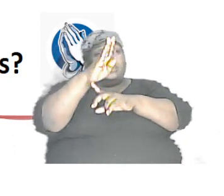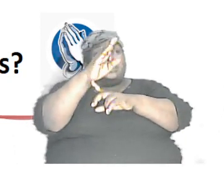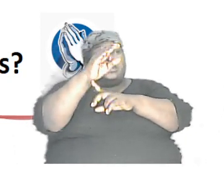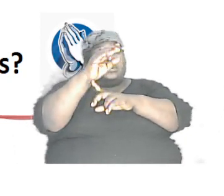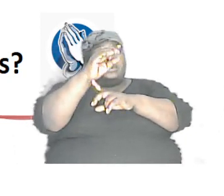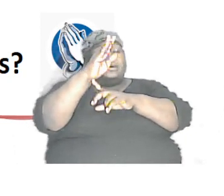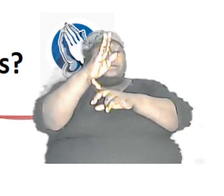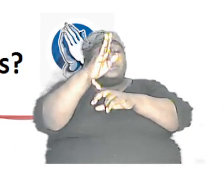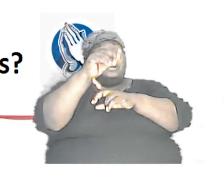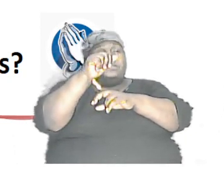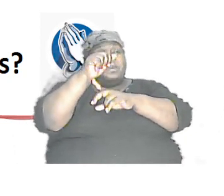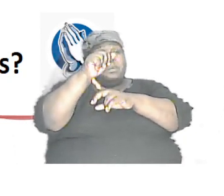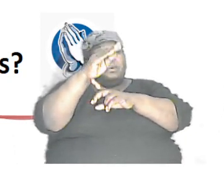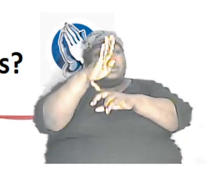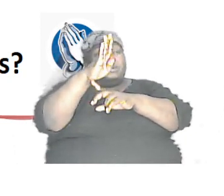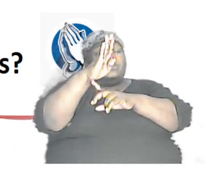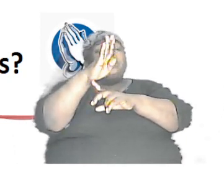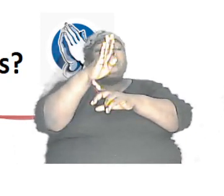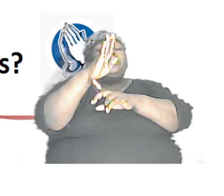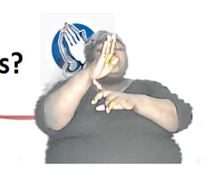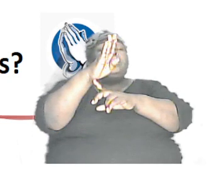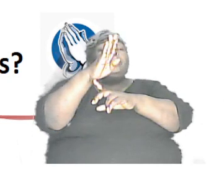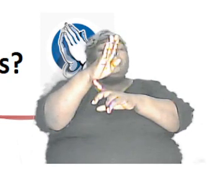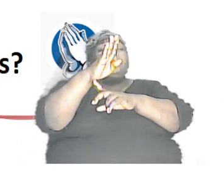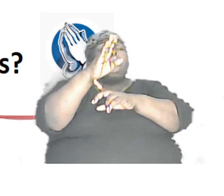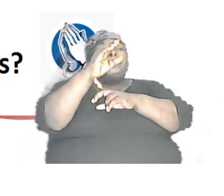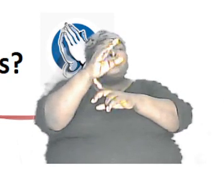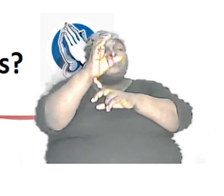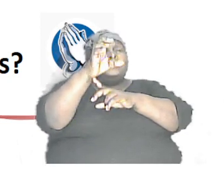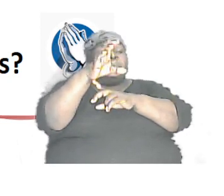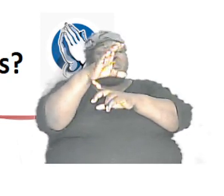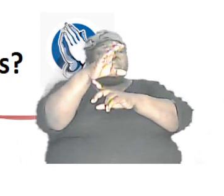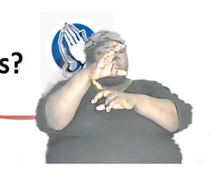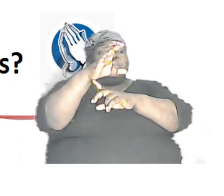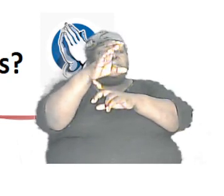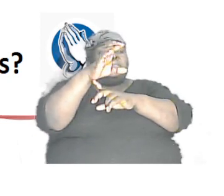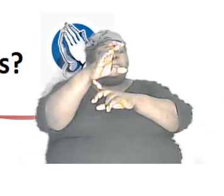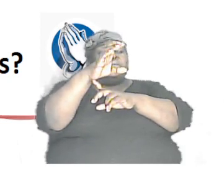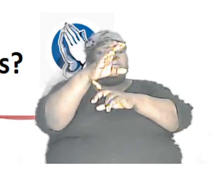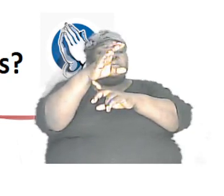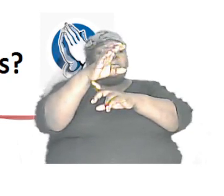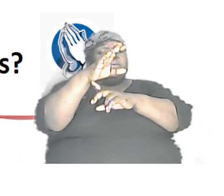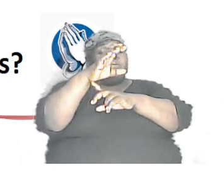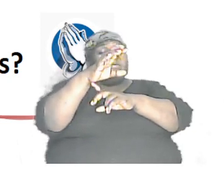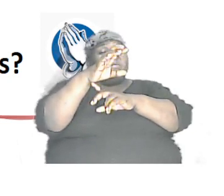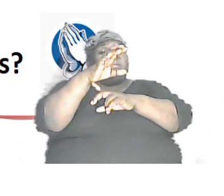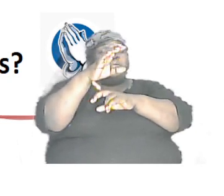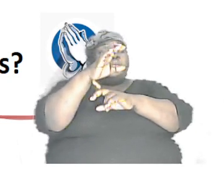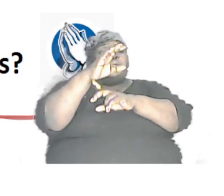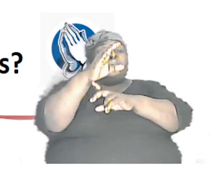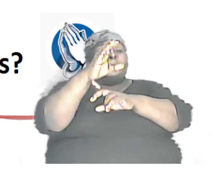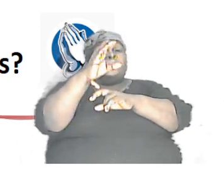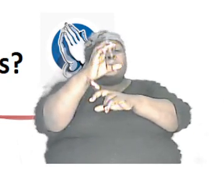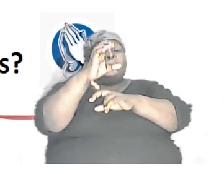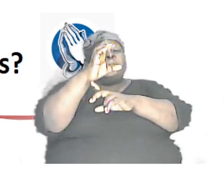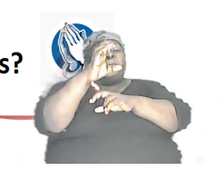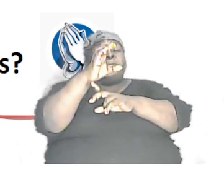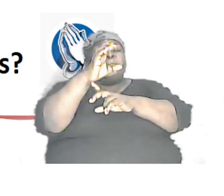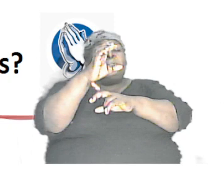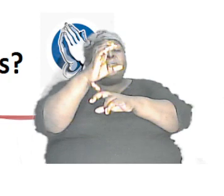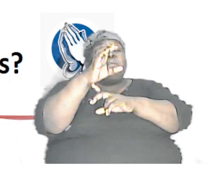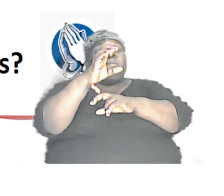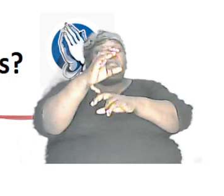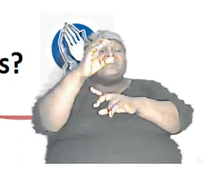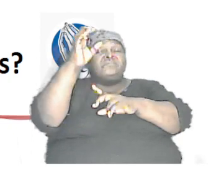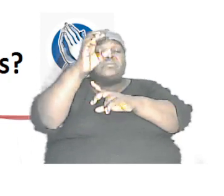A, big B, big B, big C, big C. And what I call a big C is a capital C. So it has capital